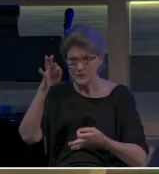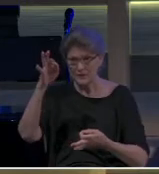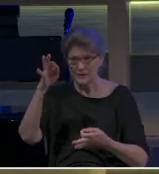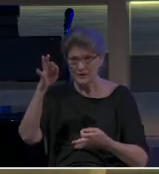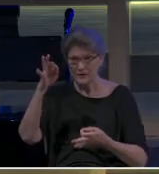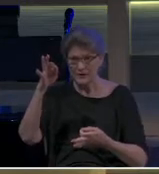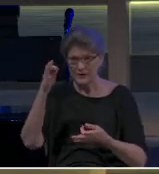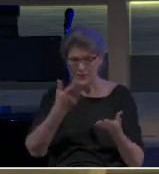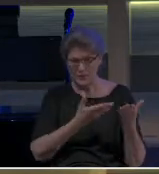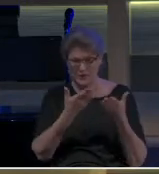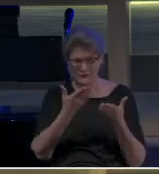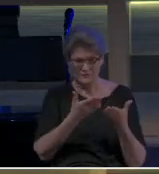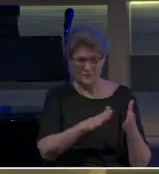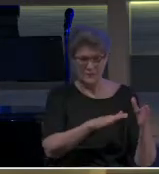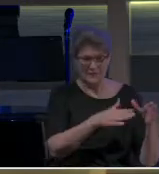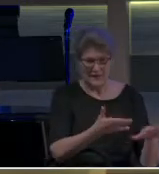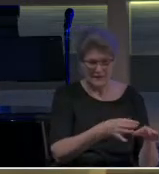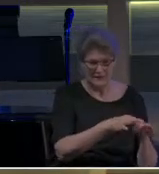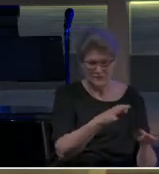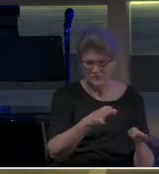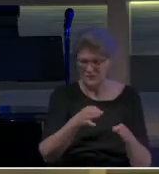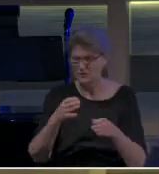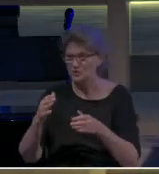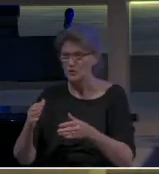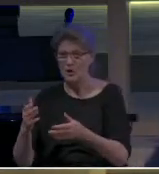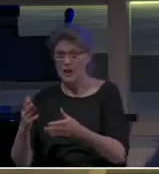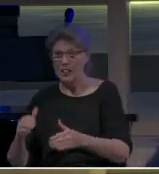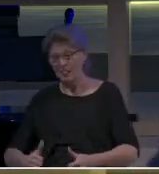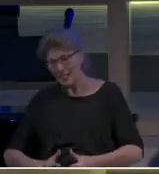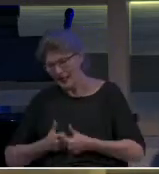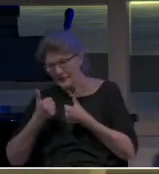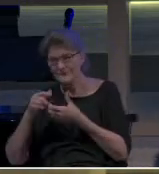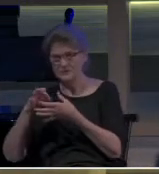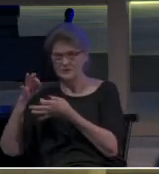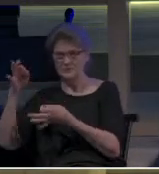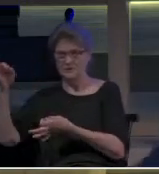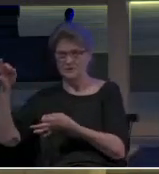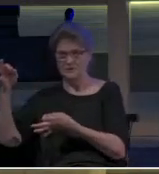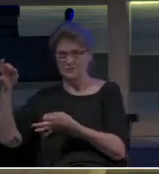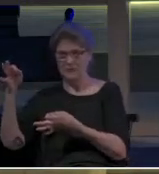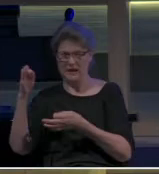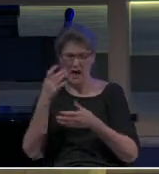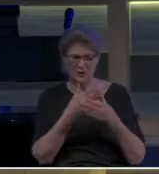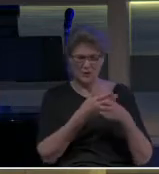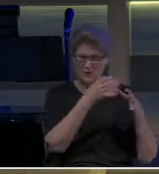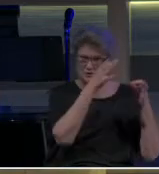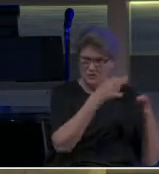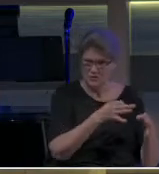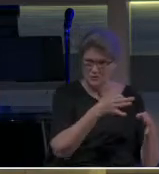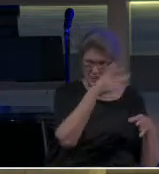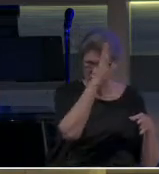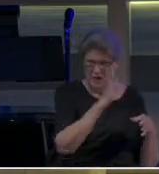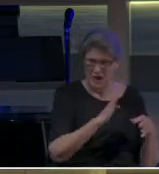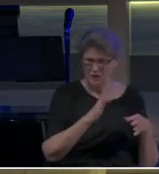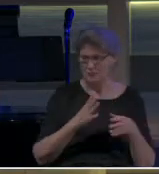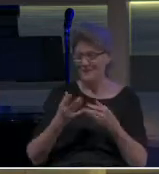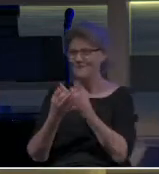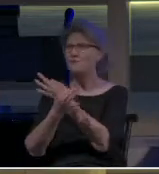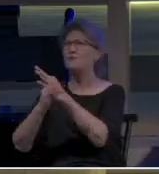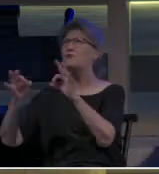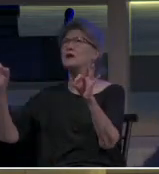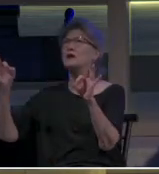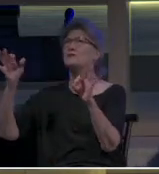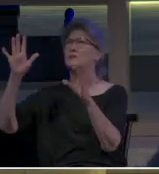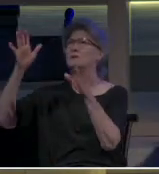spiritual death to spiritual life. That brings us from being under the wrath of God to being freed from the wrath of God. From